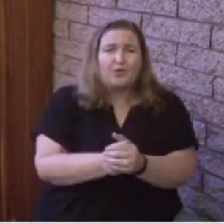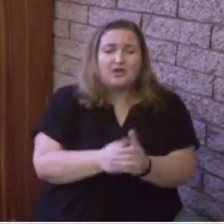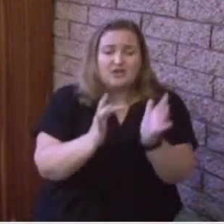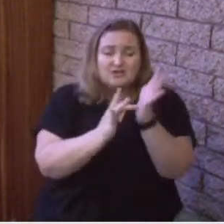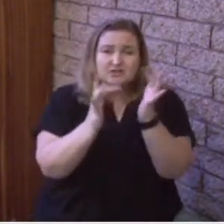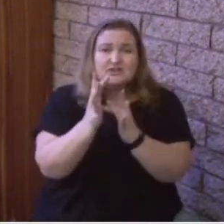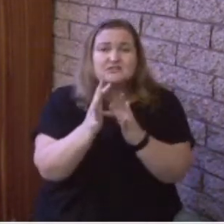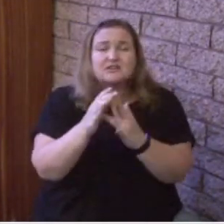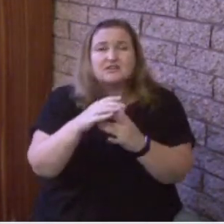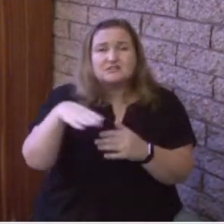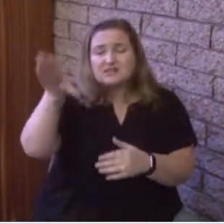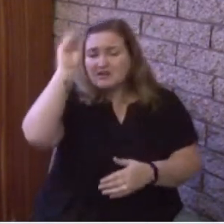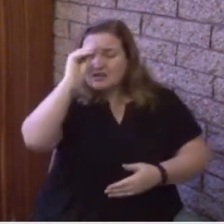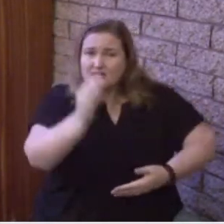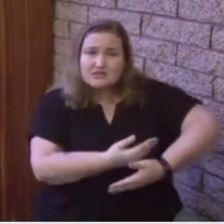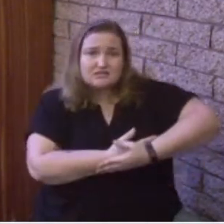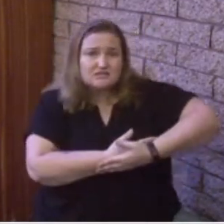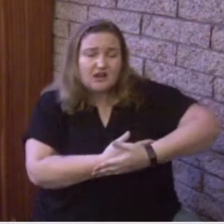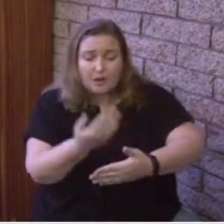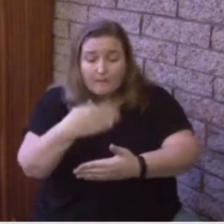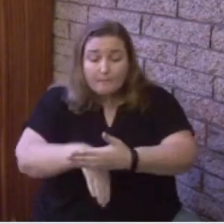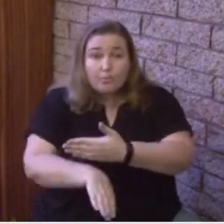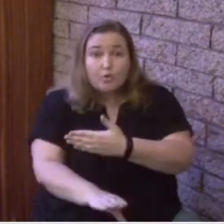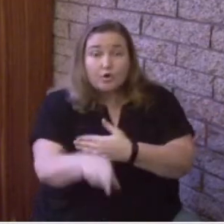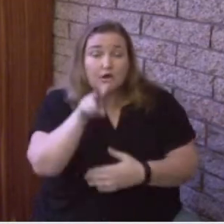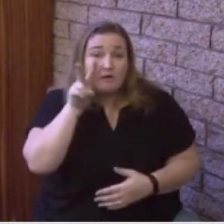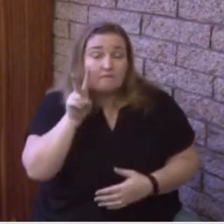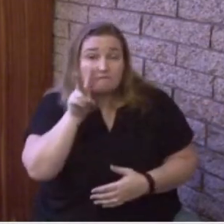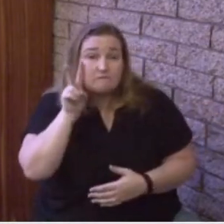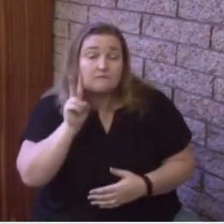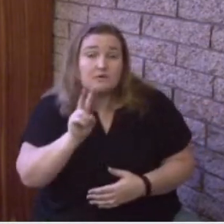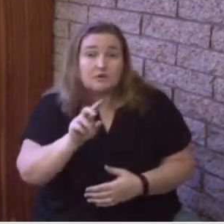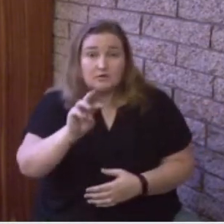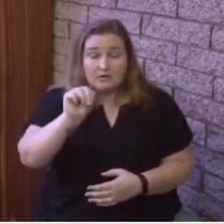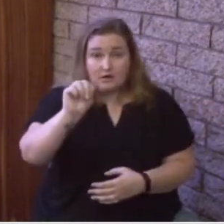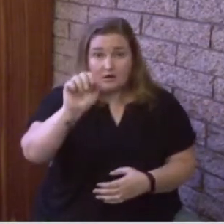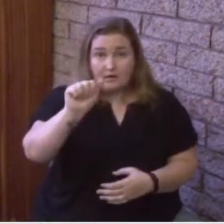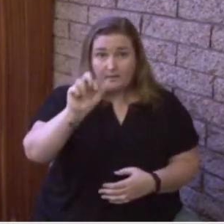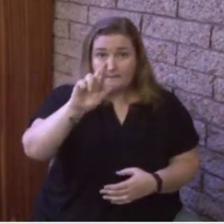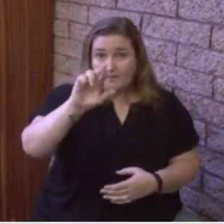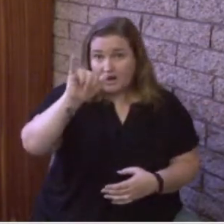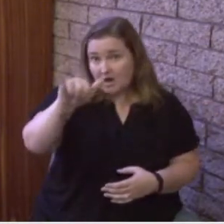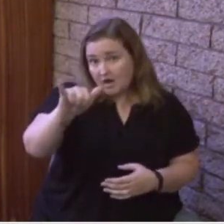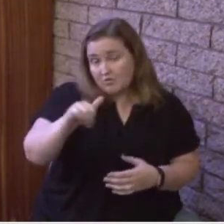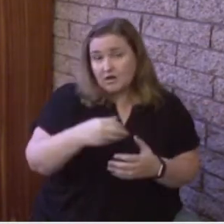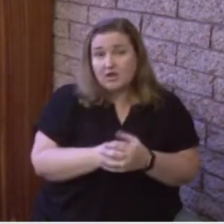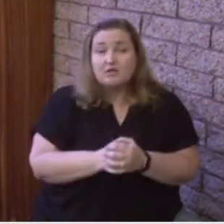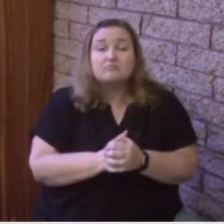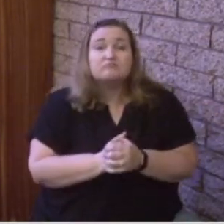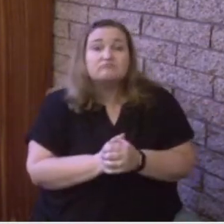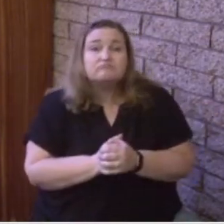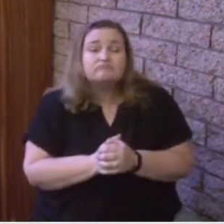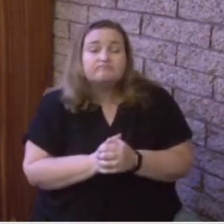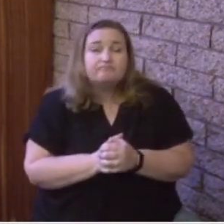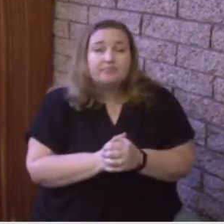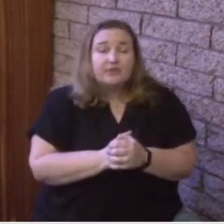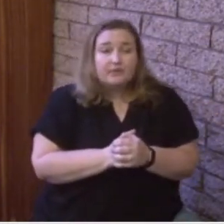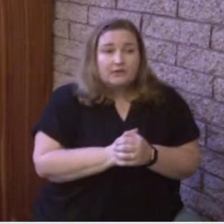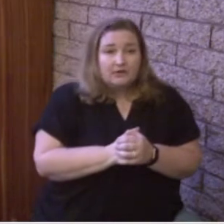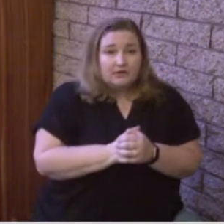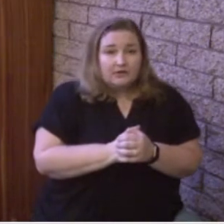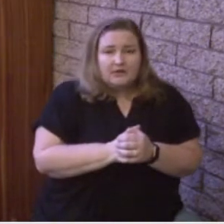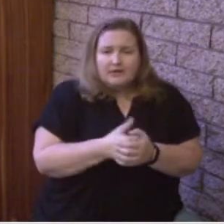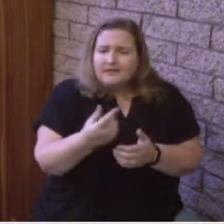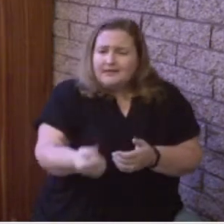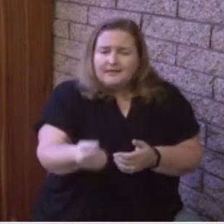Mary, conceived by the Holy Spirit, came as the Son of